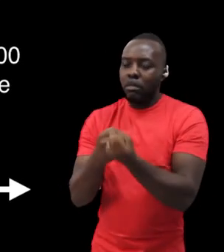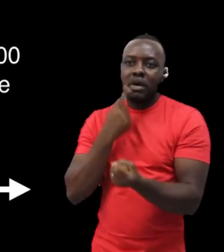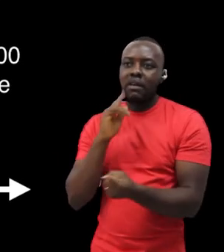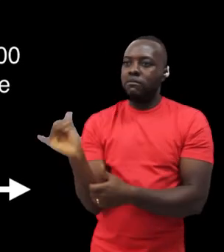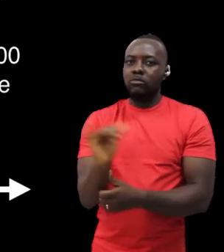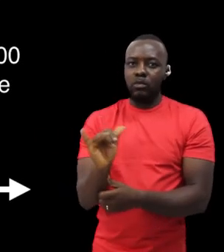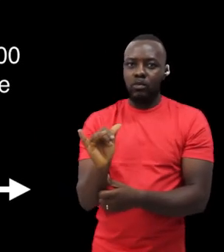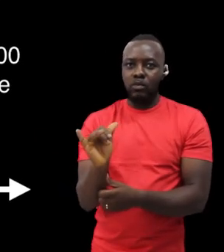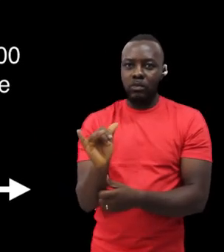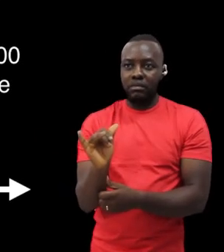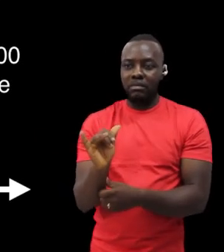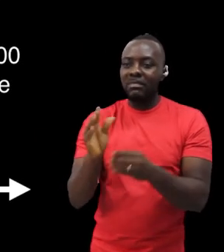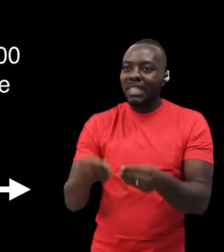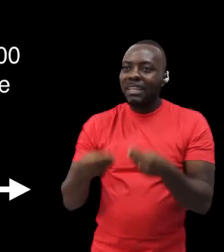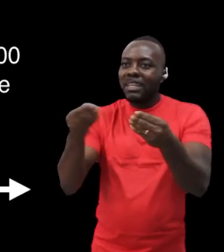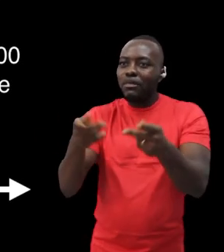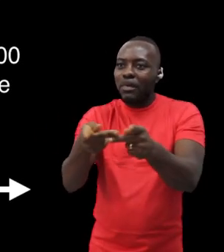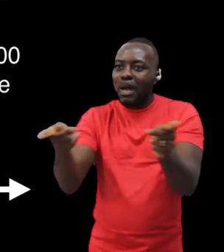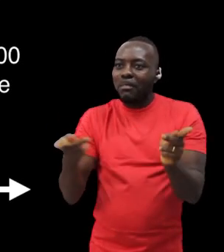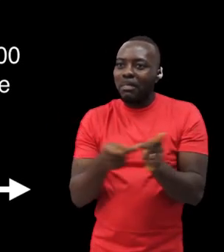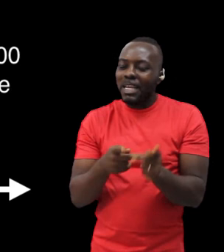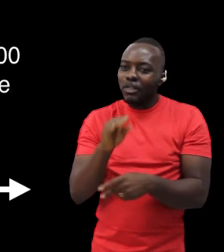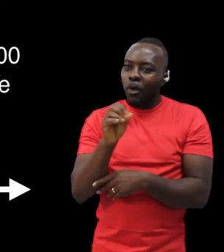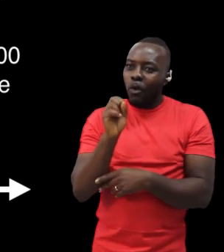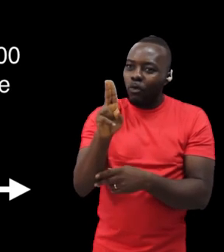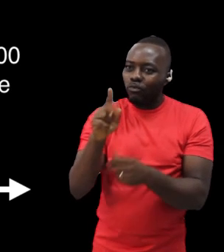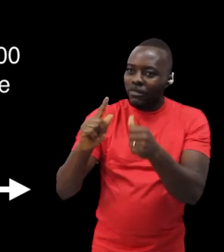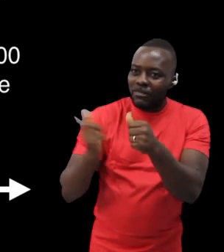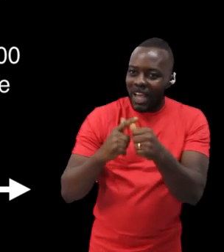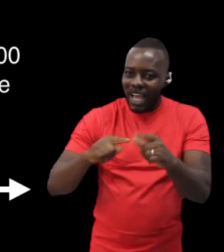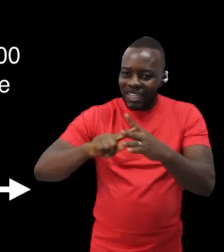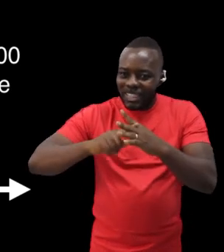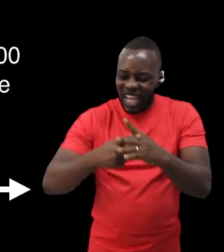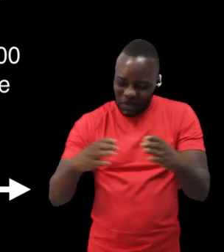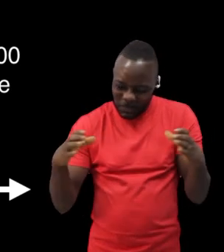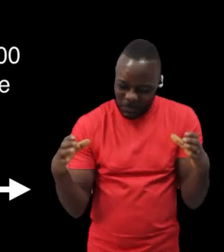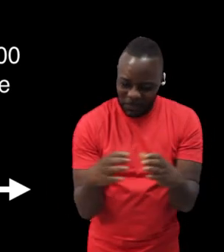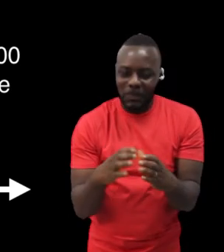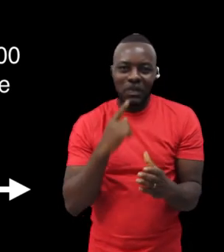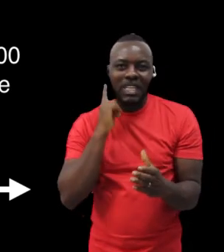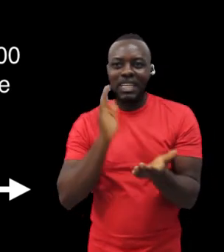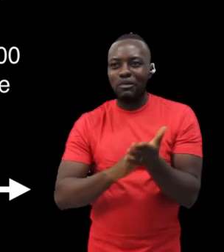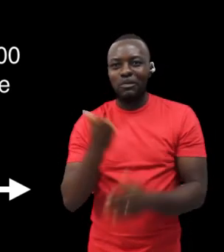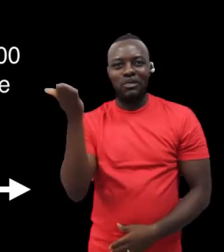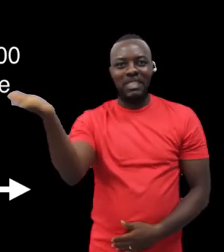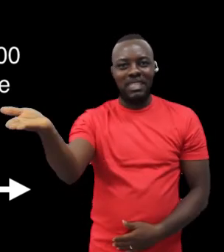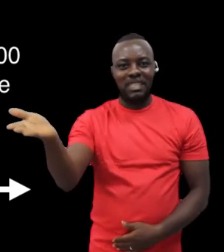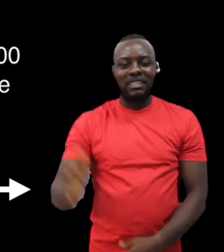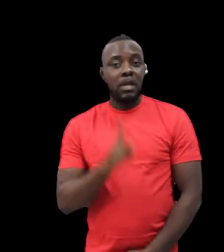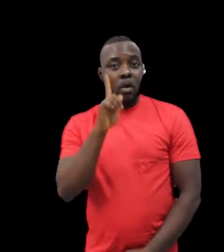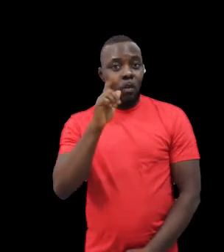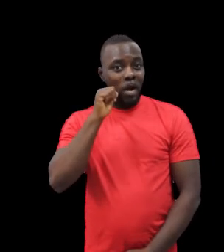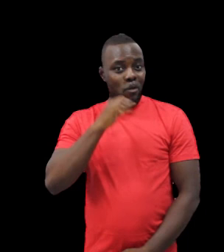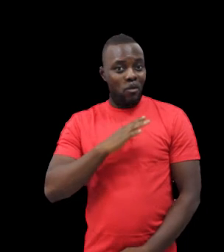Foster use of their facility at no cost. It was there that Foster experimented with education and sign language for the Deaf in